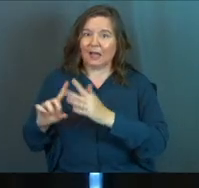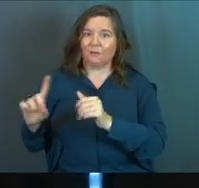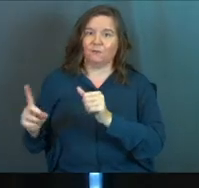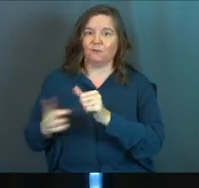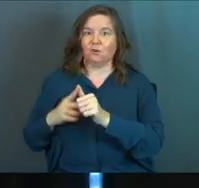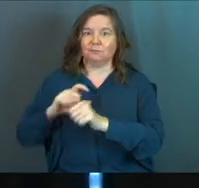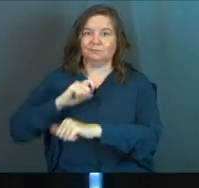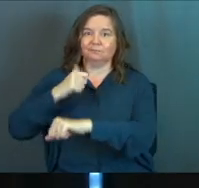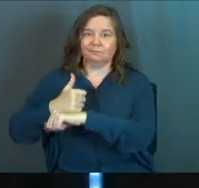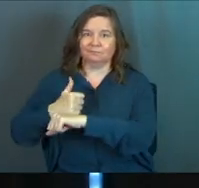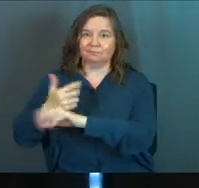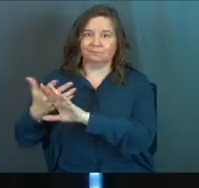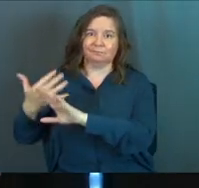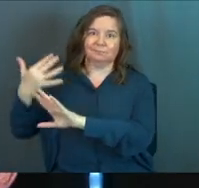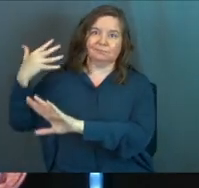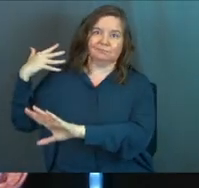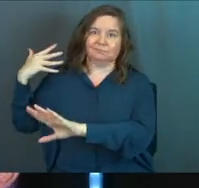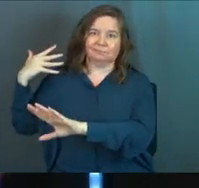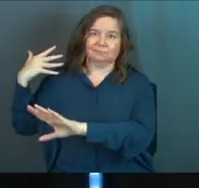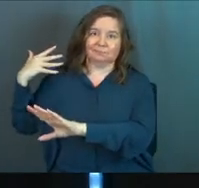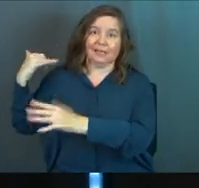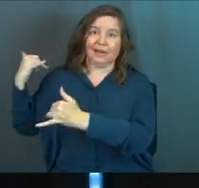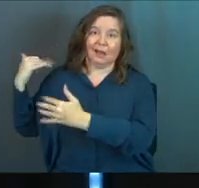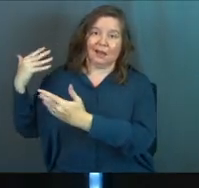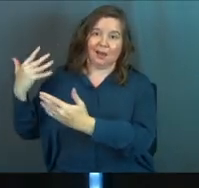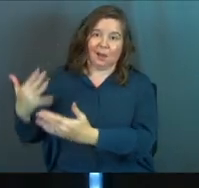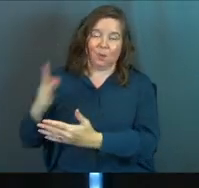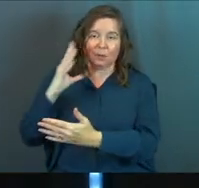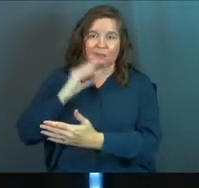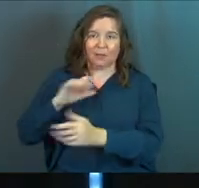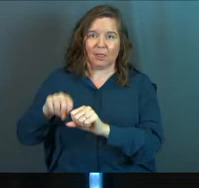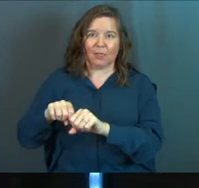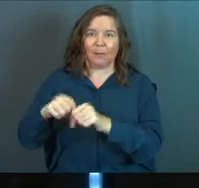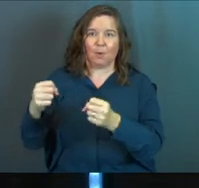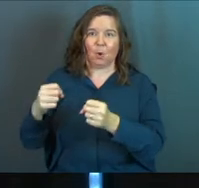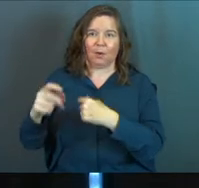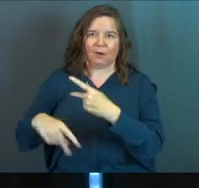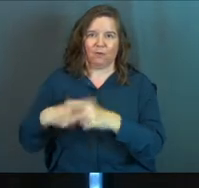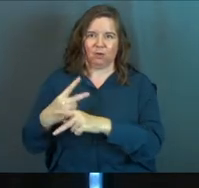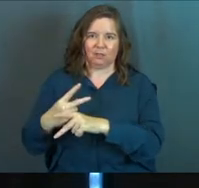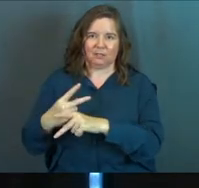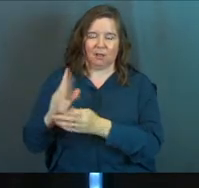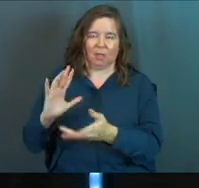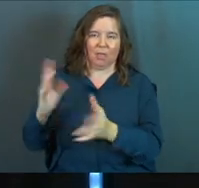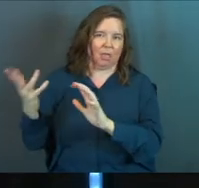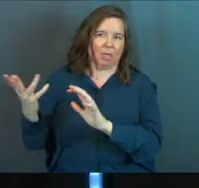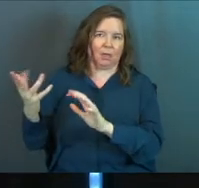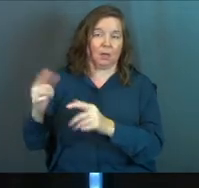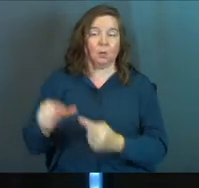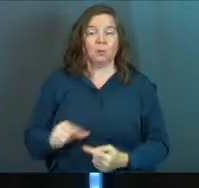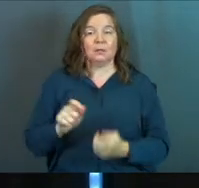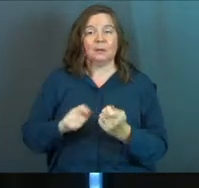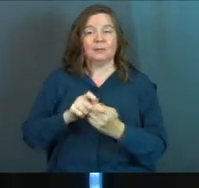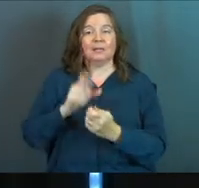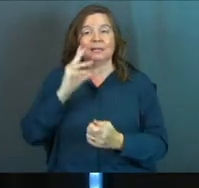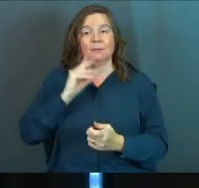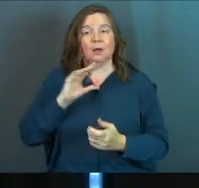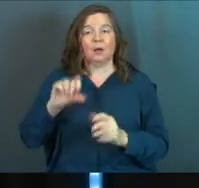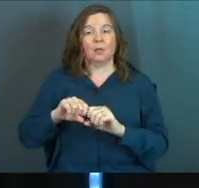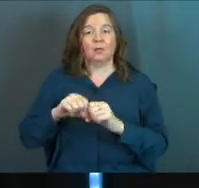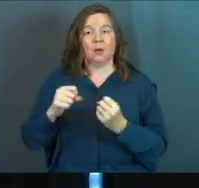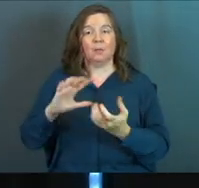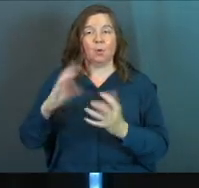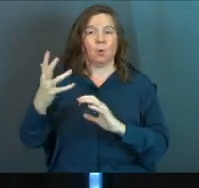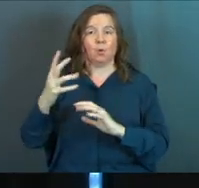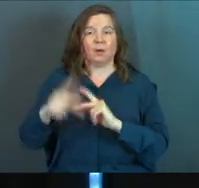originally was. We are experiencing the broken version of this creation, and we're specifically experiencing the broken